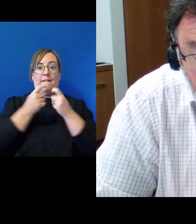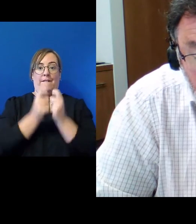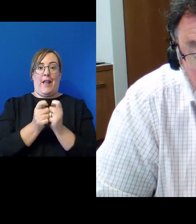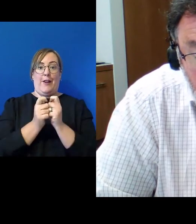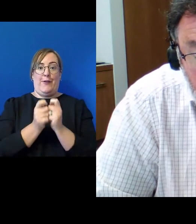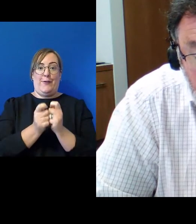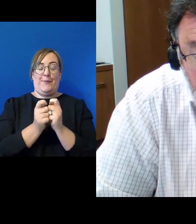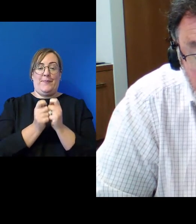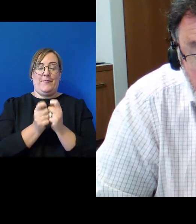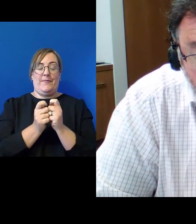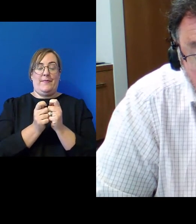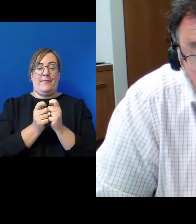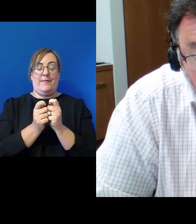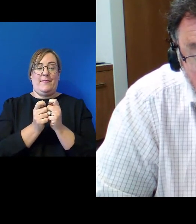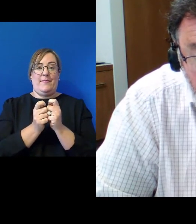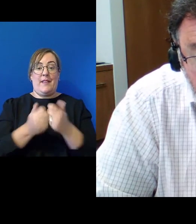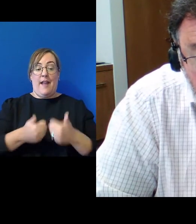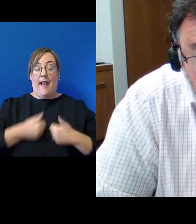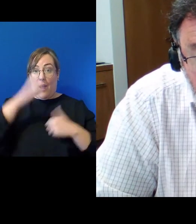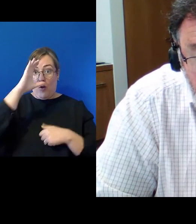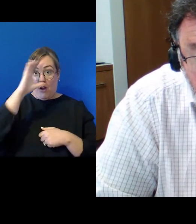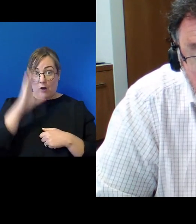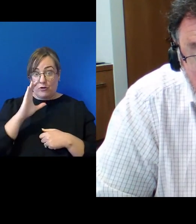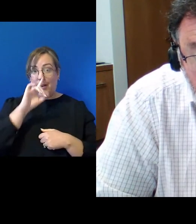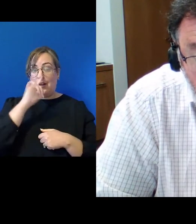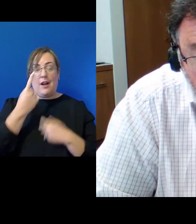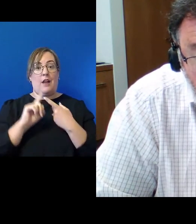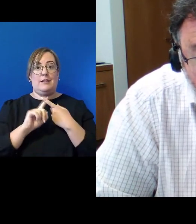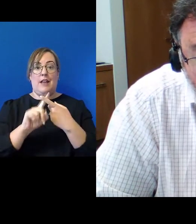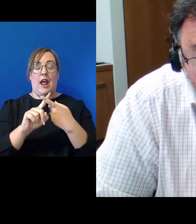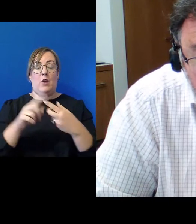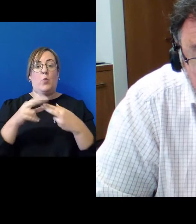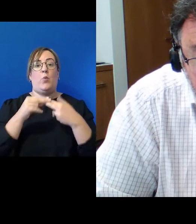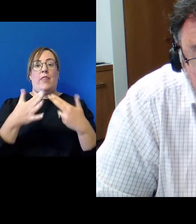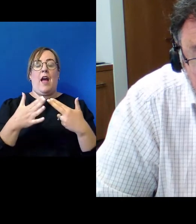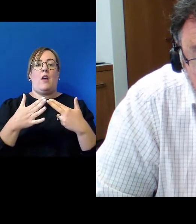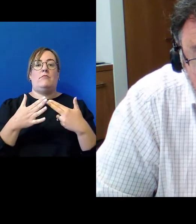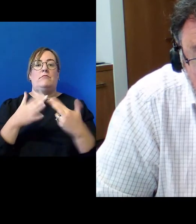cannot sustain itself without that solid core.